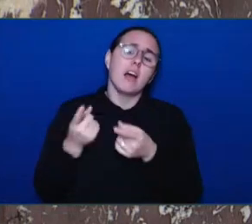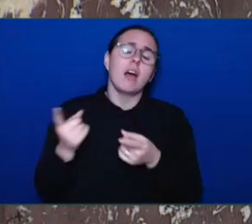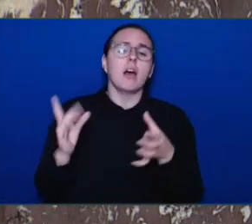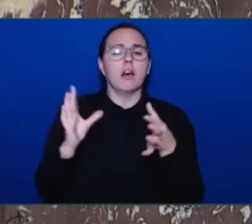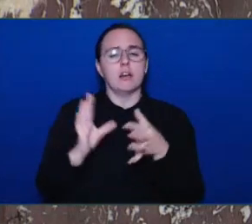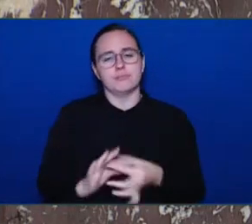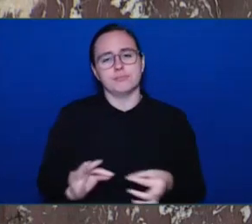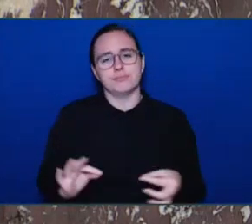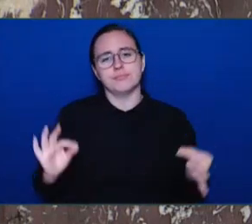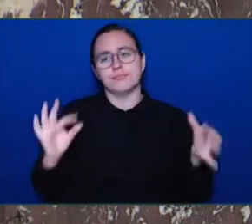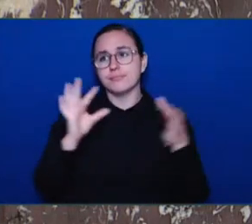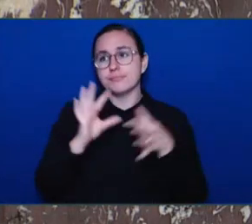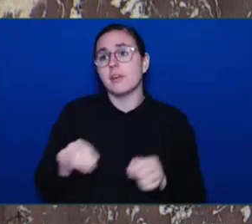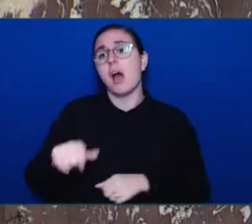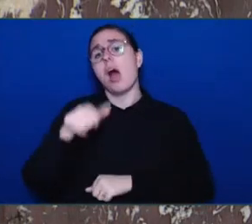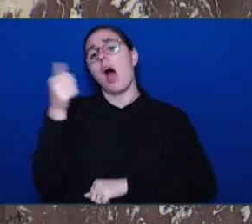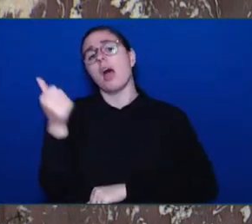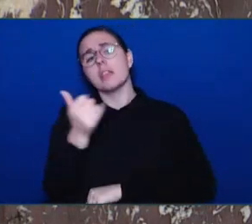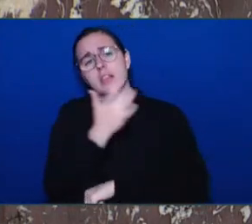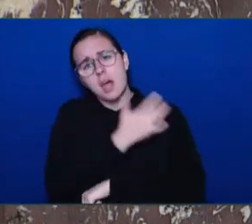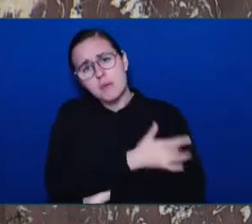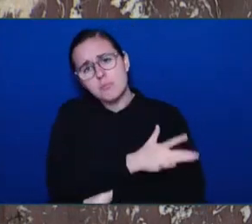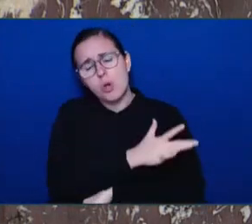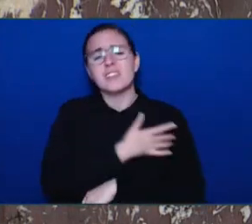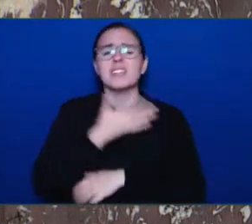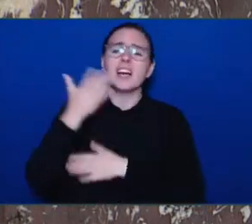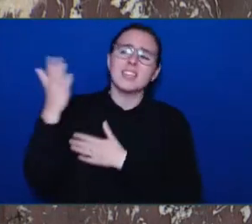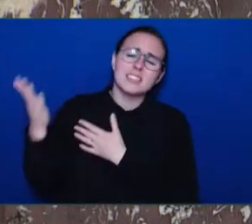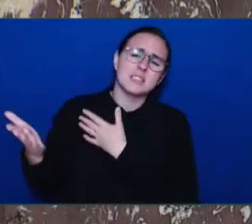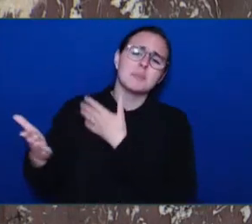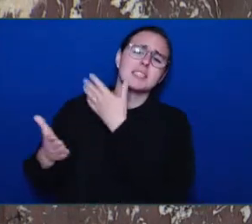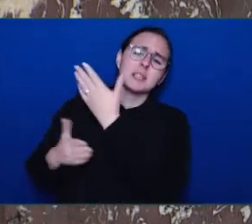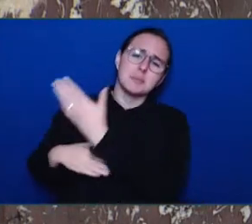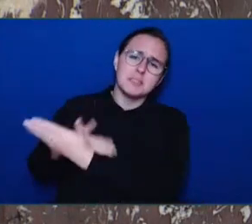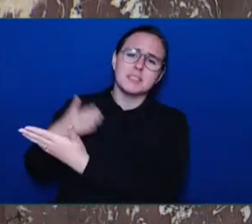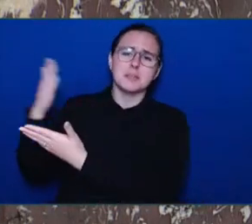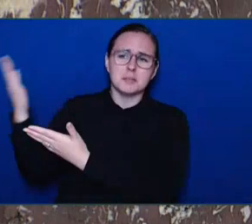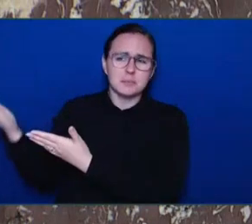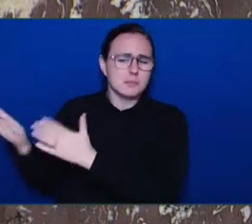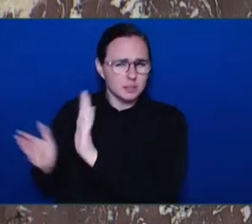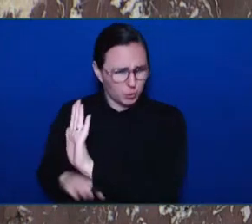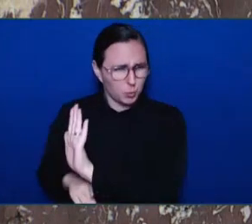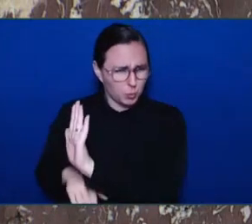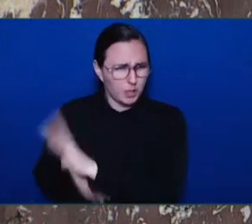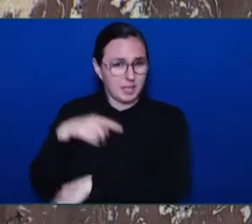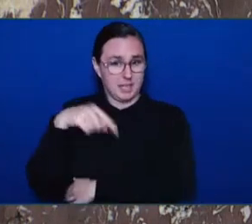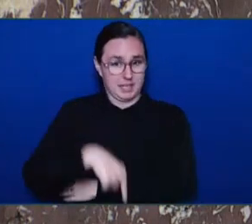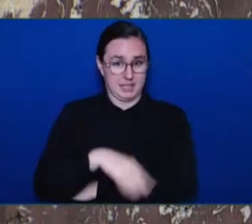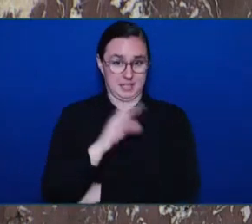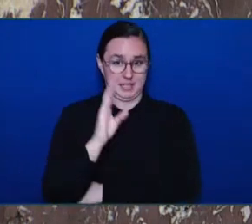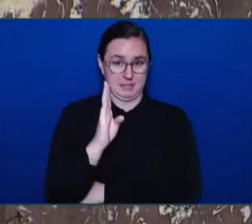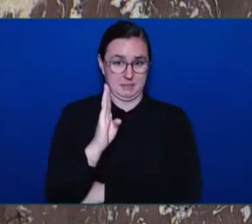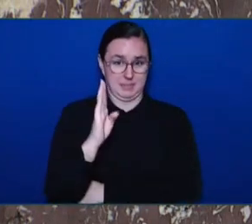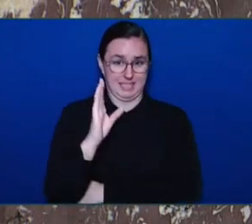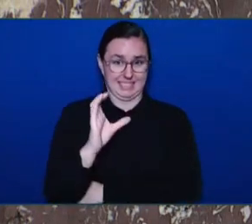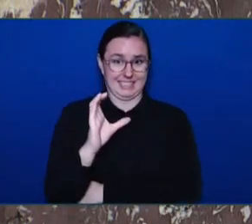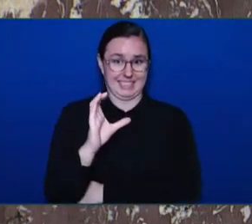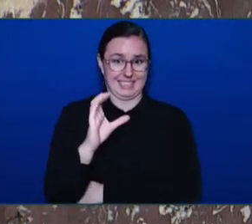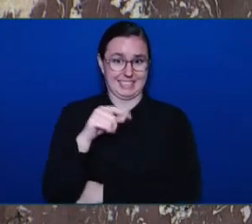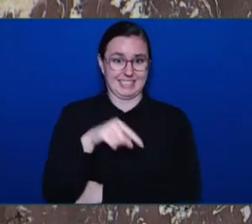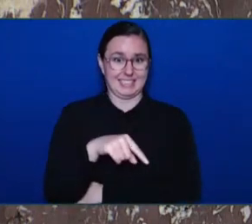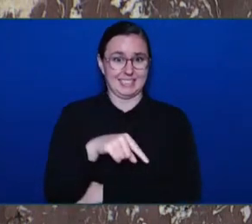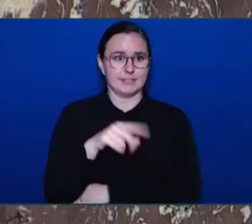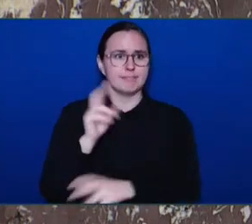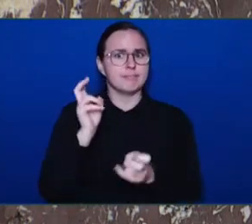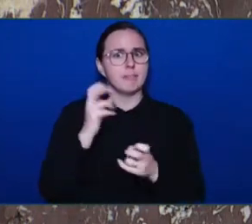exceptionally low charge approval rates, minimal population of individuals held in custody and a soaring number of violent criminals and